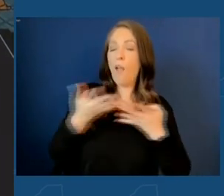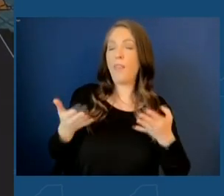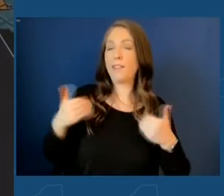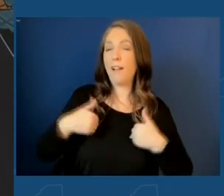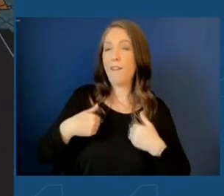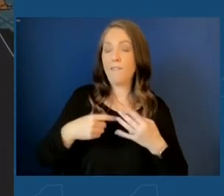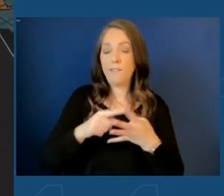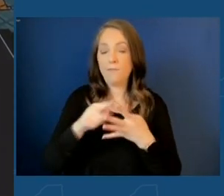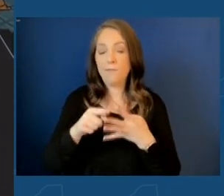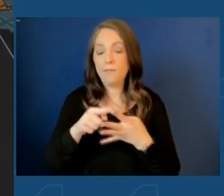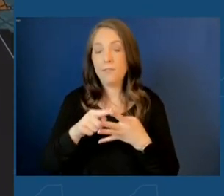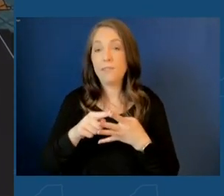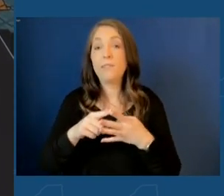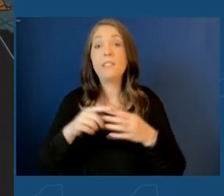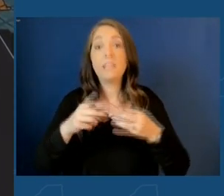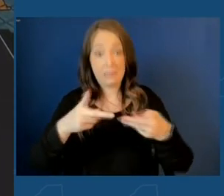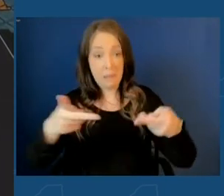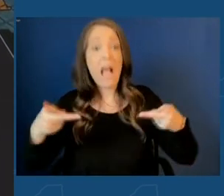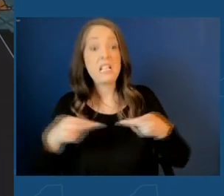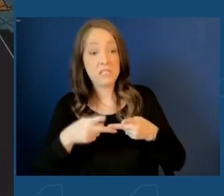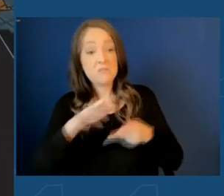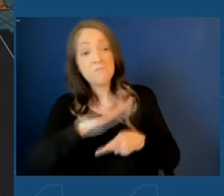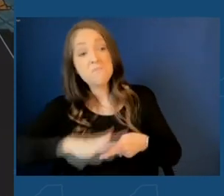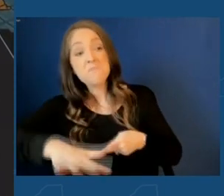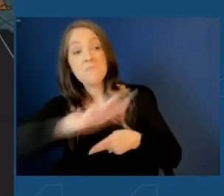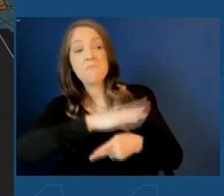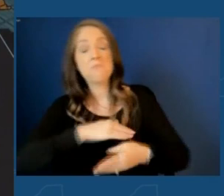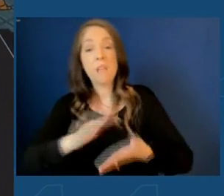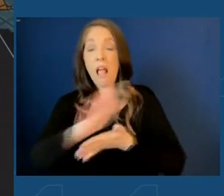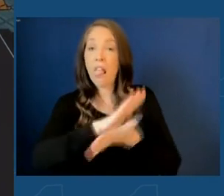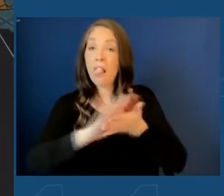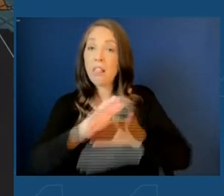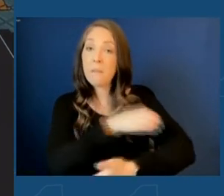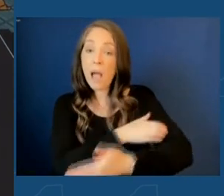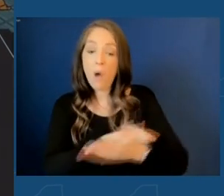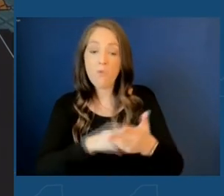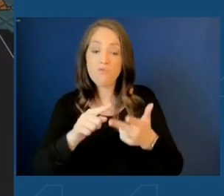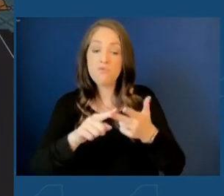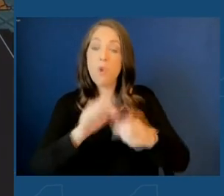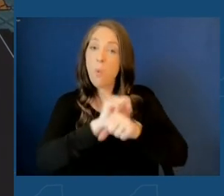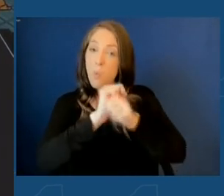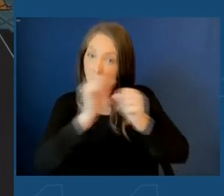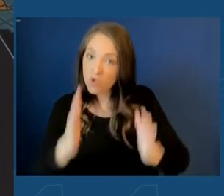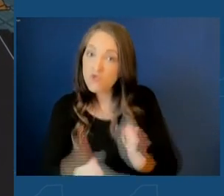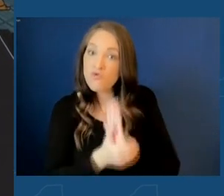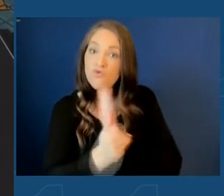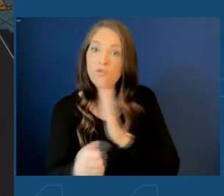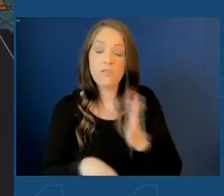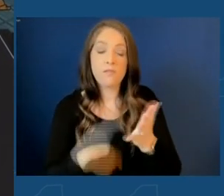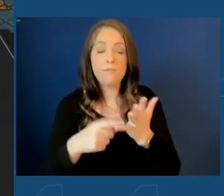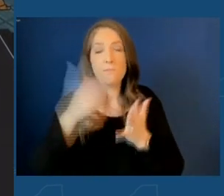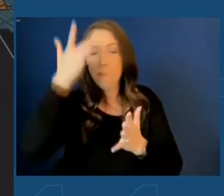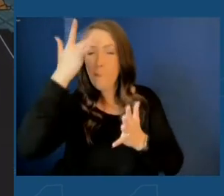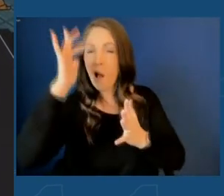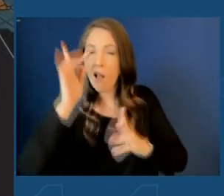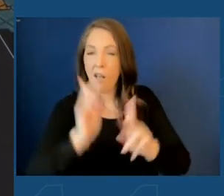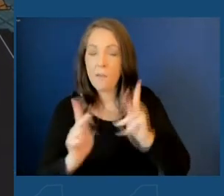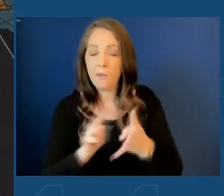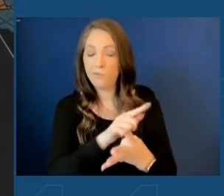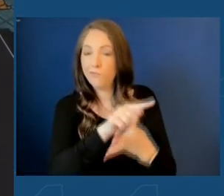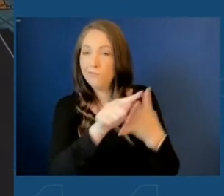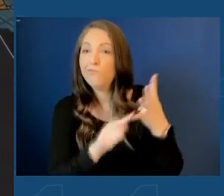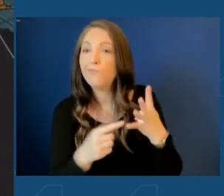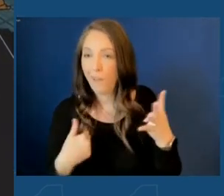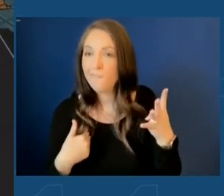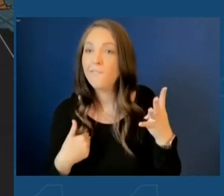combo. Ample space, clean power, skilled workers, and sharp minds. And as